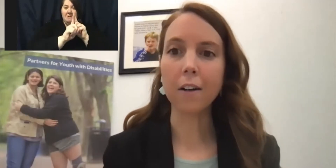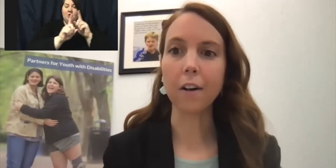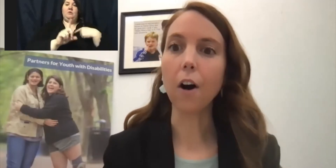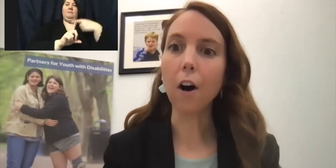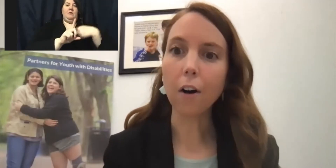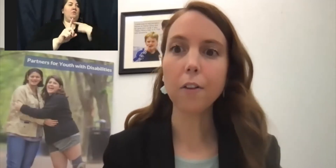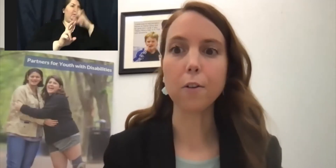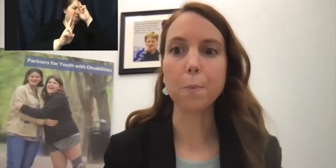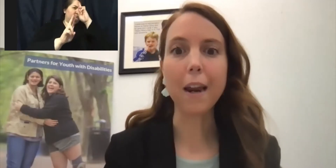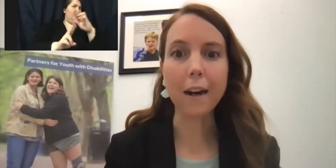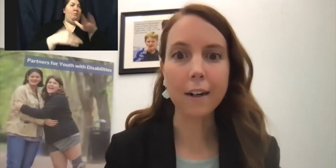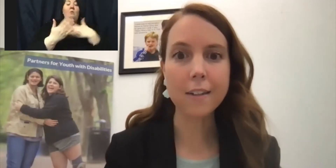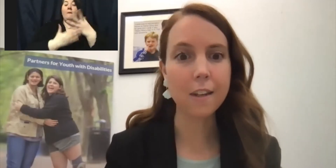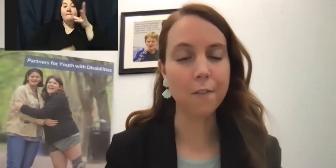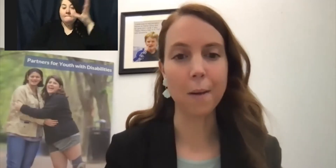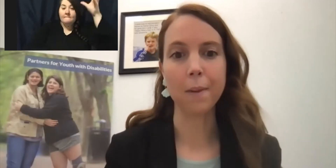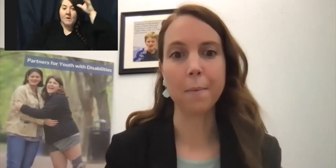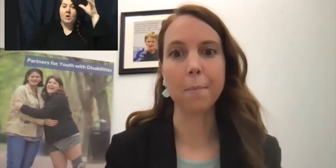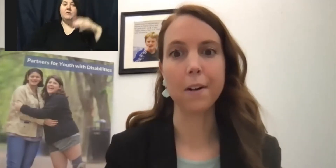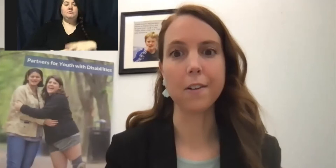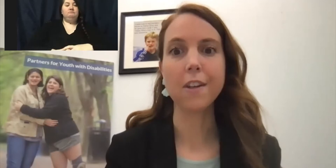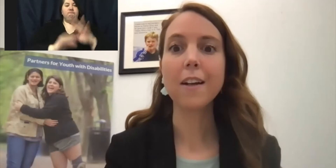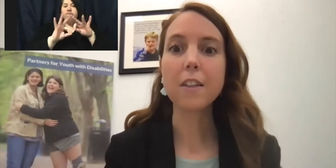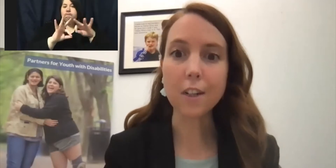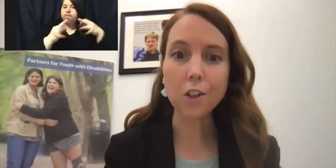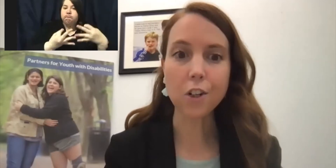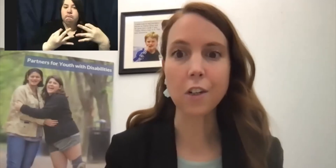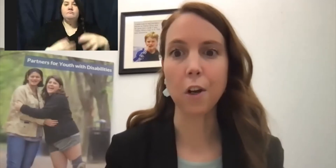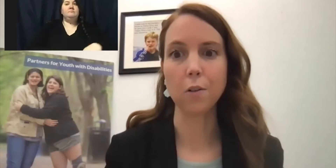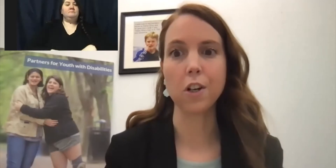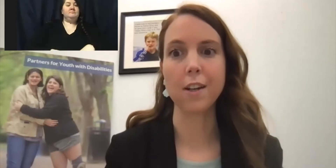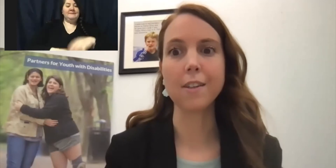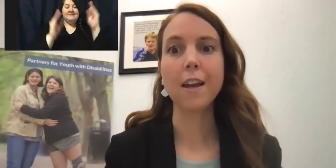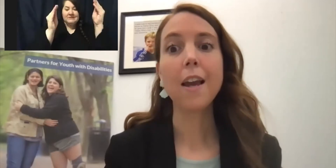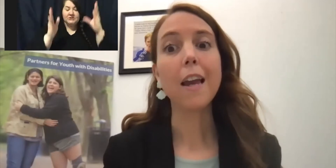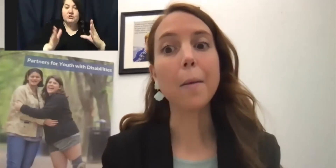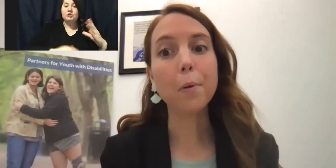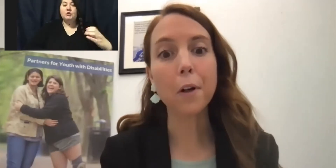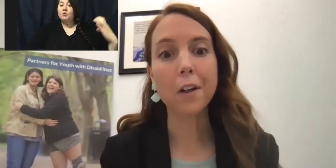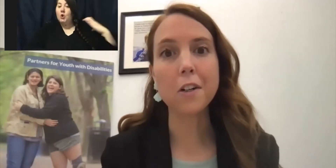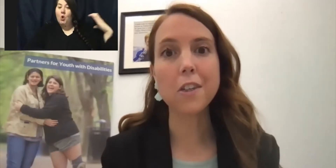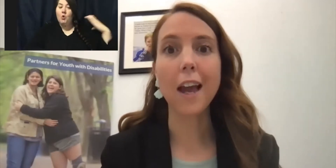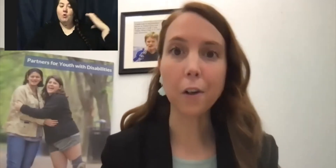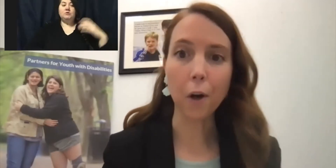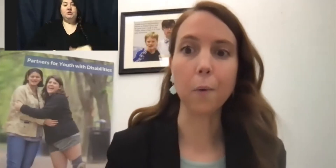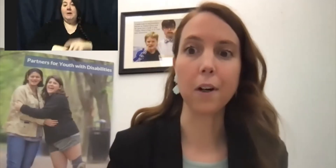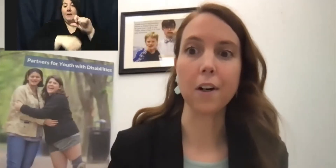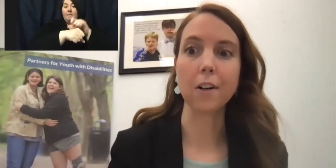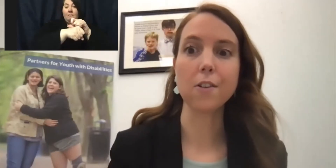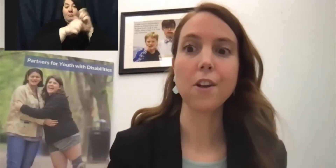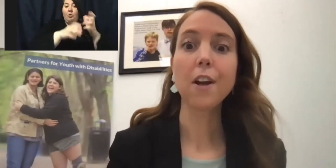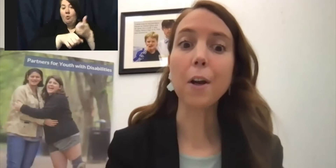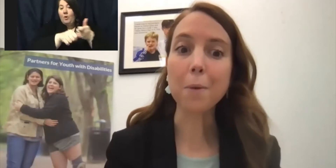honor all those parents and family members, teachers and coaches, employers and co